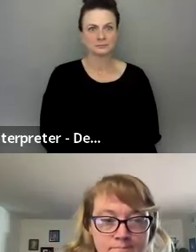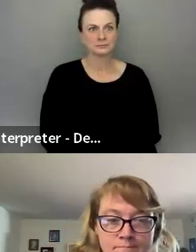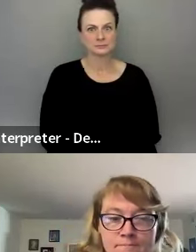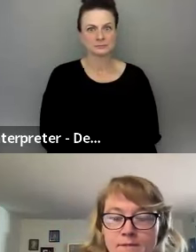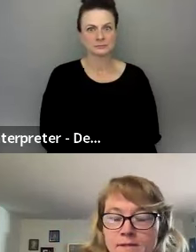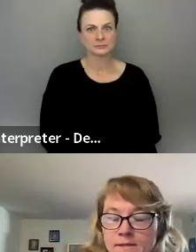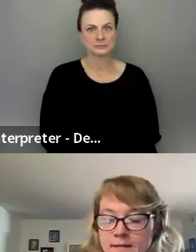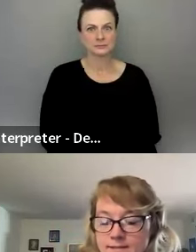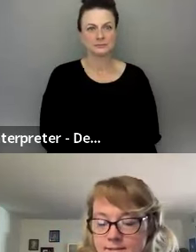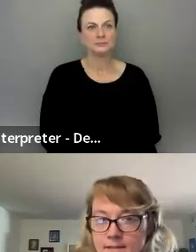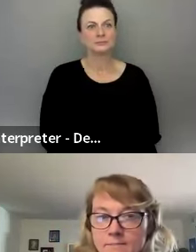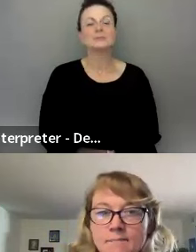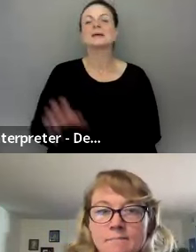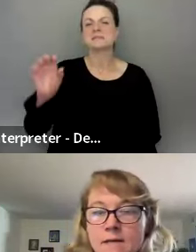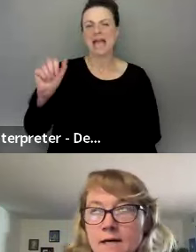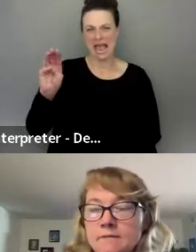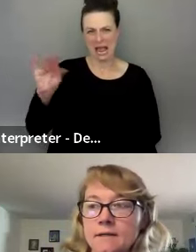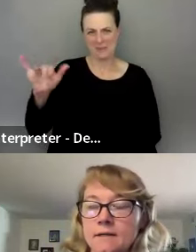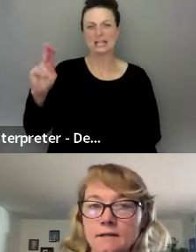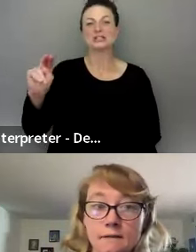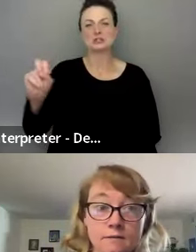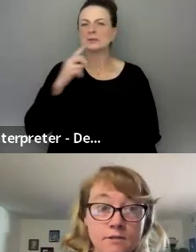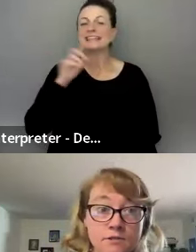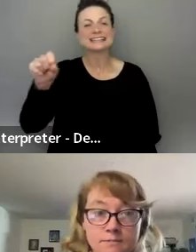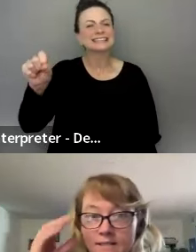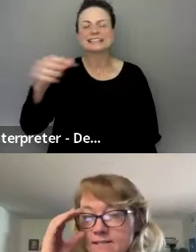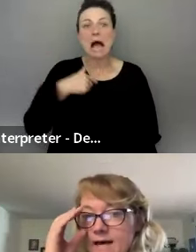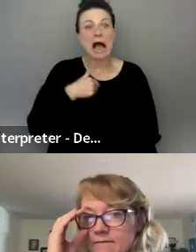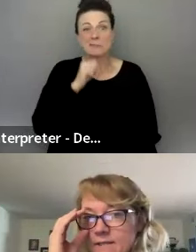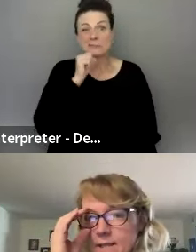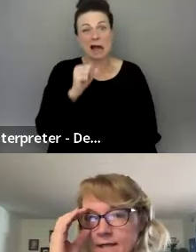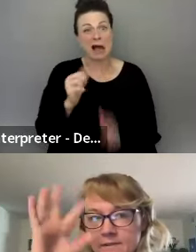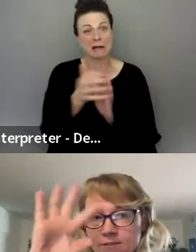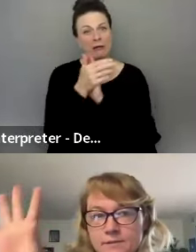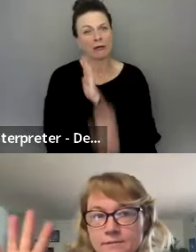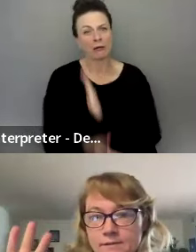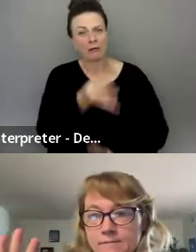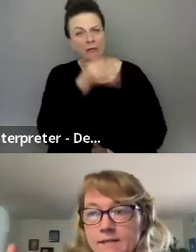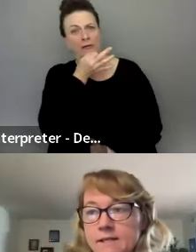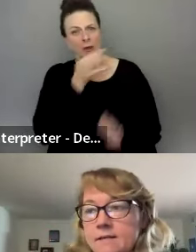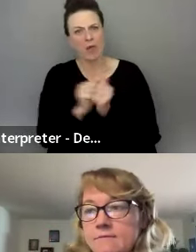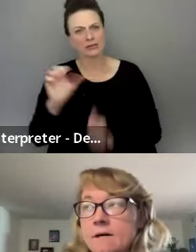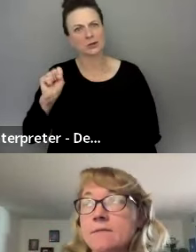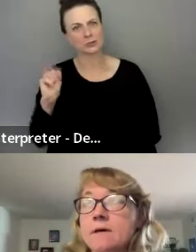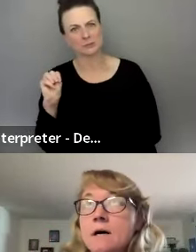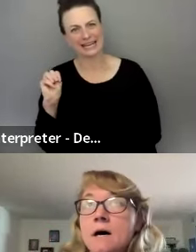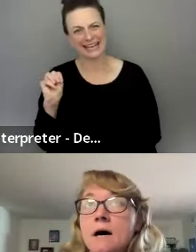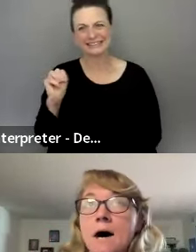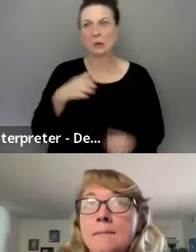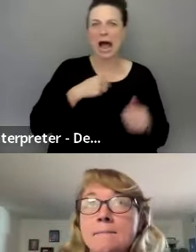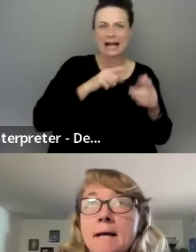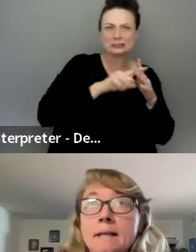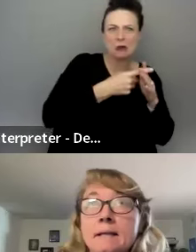up? Yes. Um, I'm not very social media savvy and I went sort of in the beginning of the month.